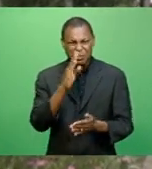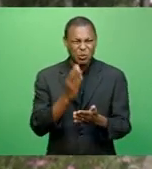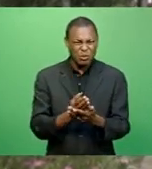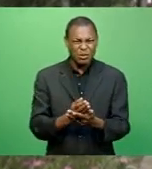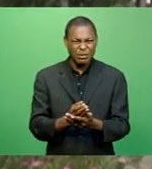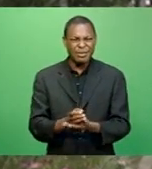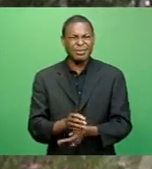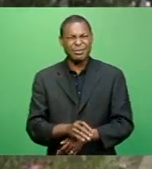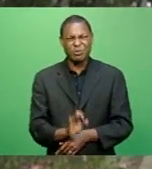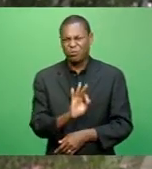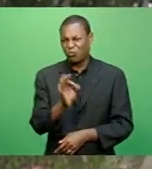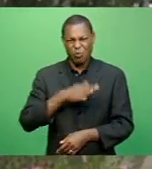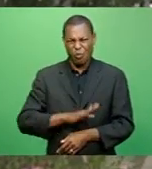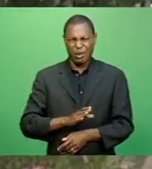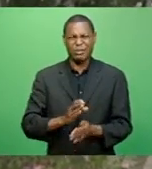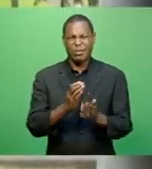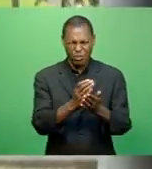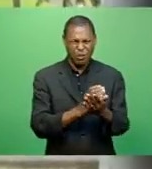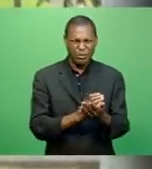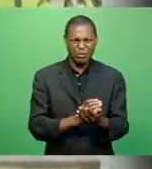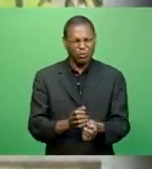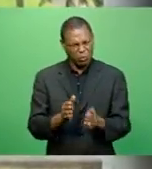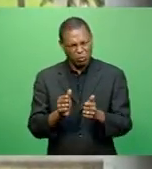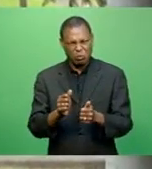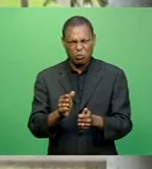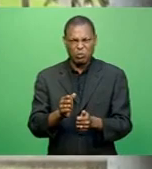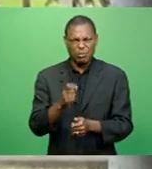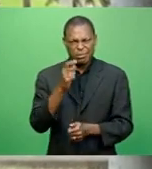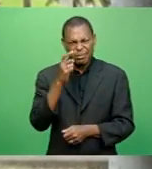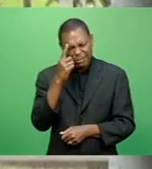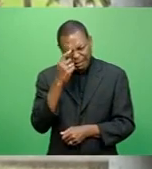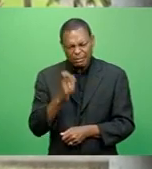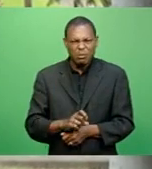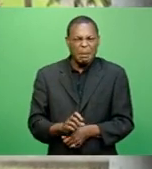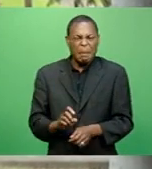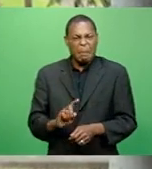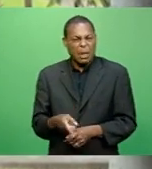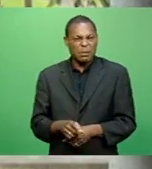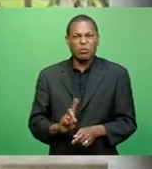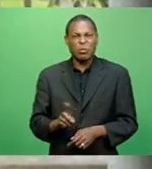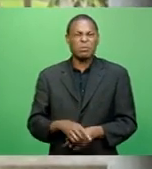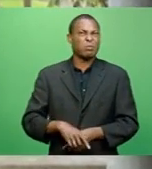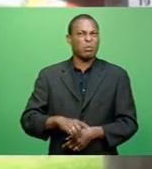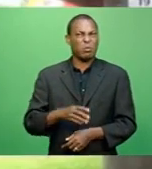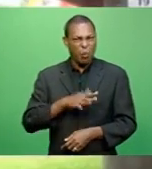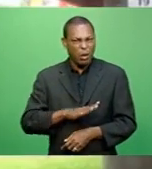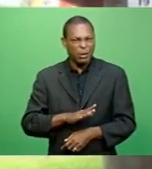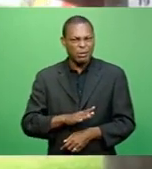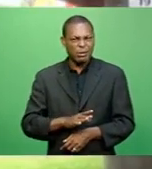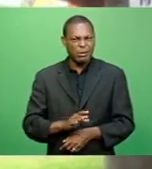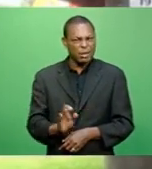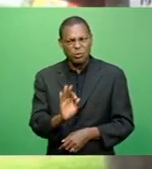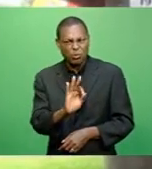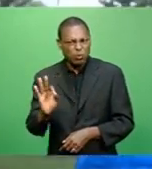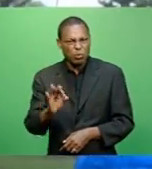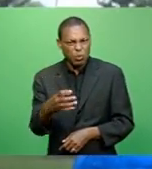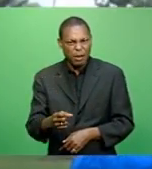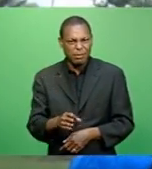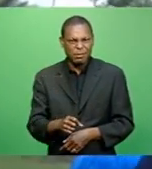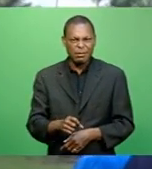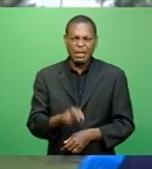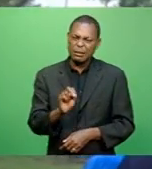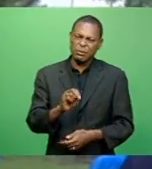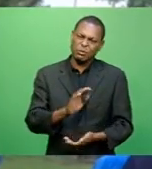think it's a good idea because they will be getting the courses. But for people, for students who want that course and not getting, so they have to go somewhere else.